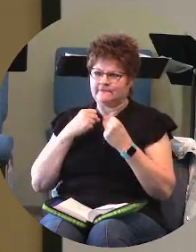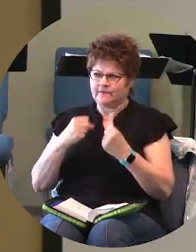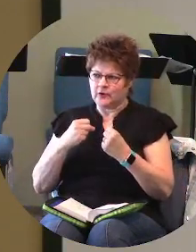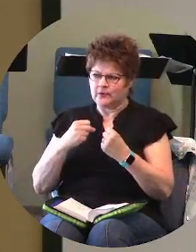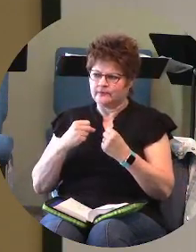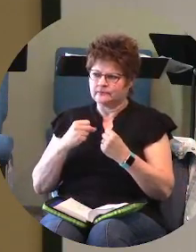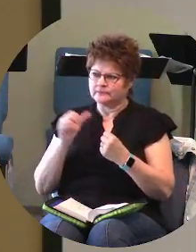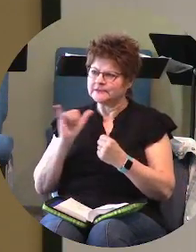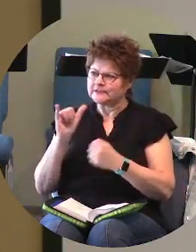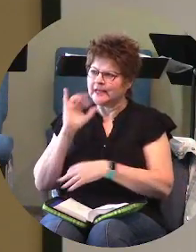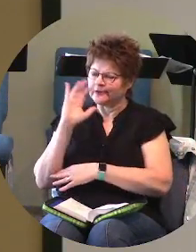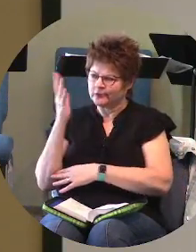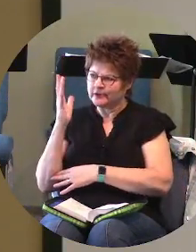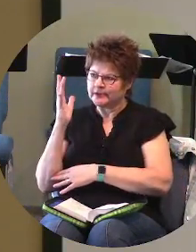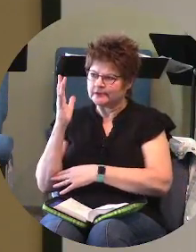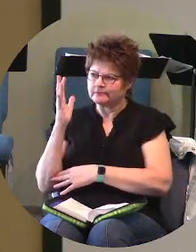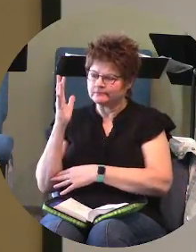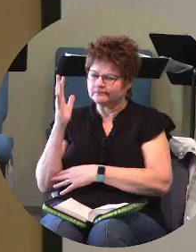stand firm